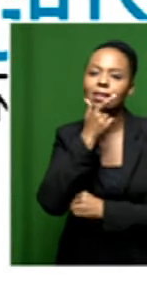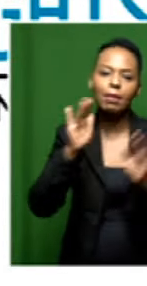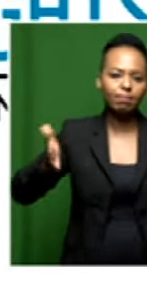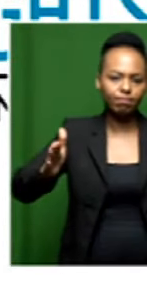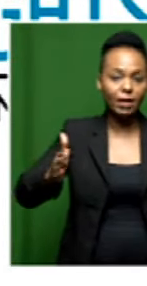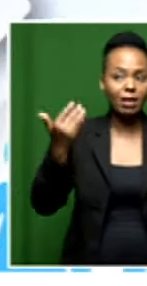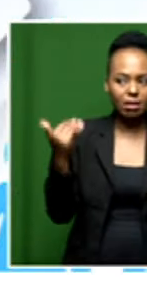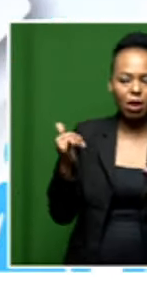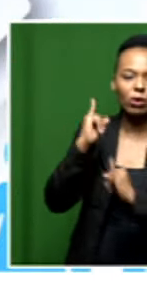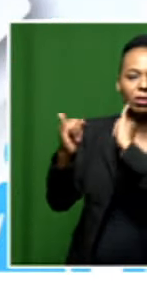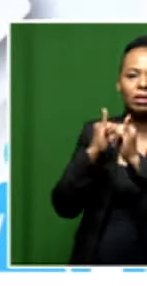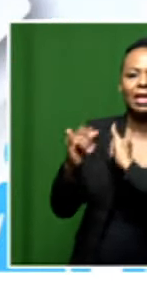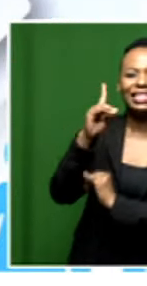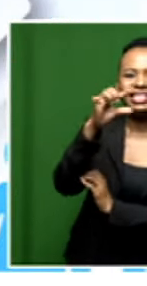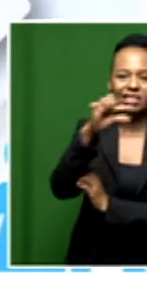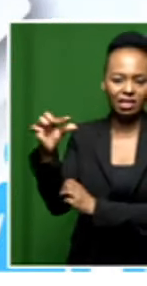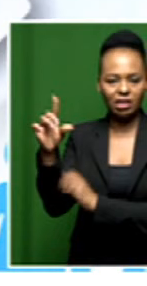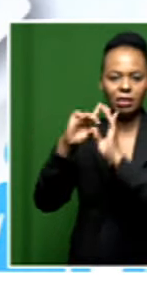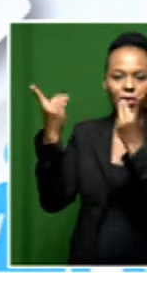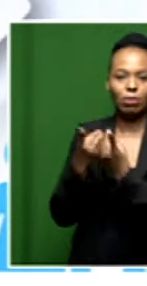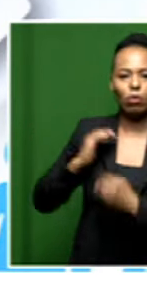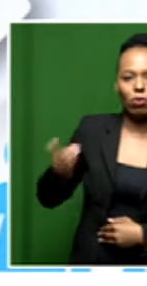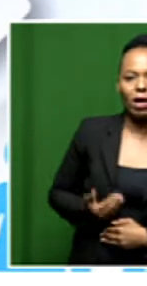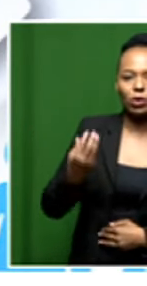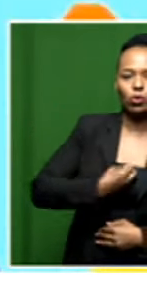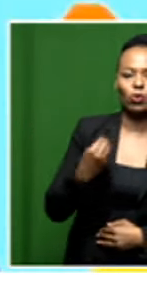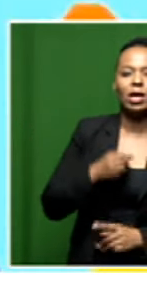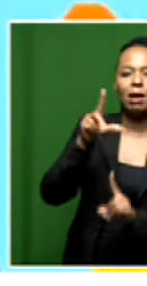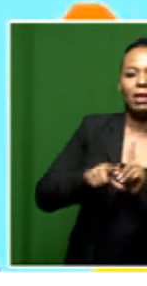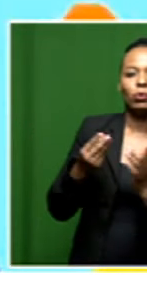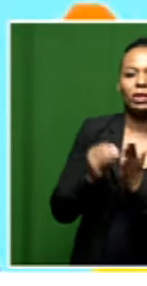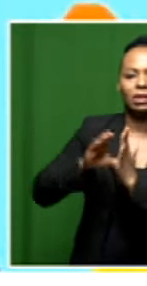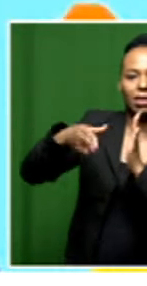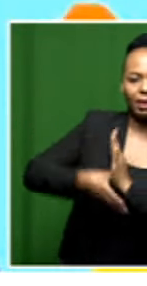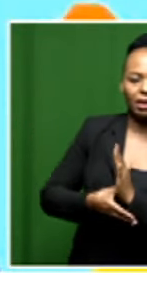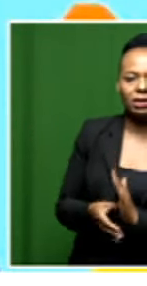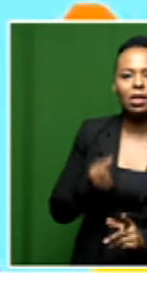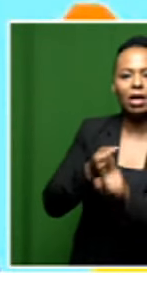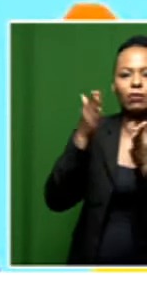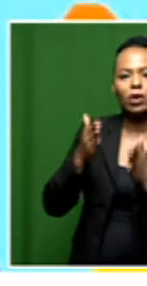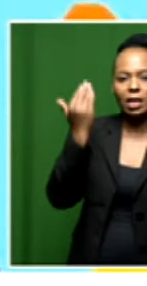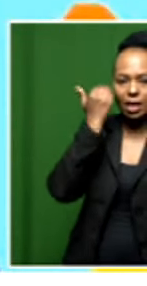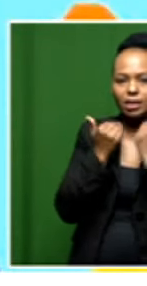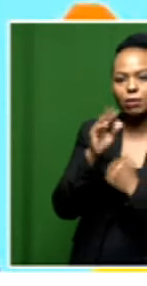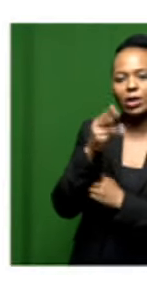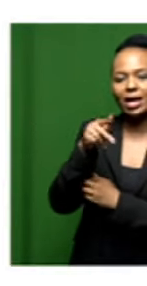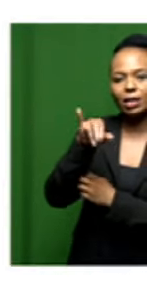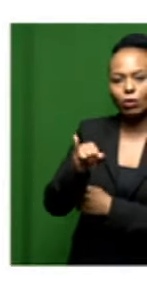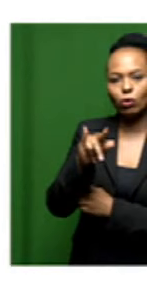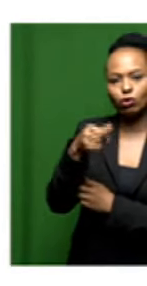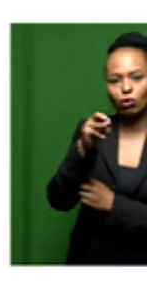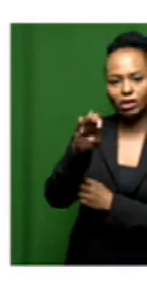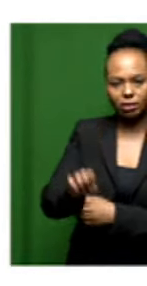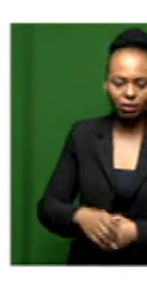just spoke to the Director General in the Department of Women, Youth and Persons with Disabilities, Advocate Migateko Joyce Maluleke. Thank